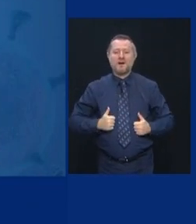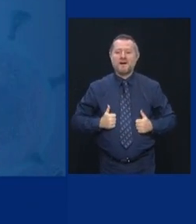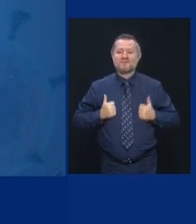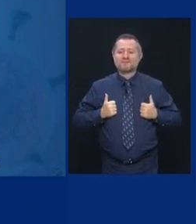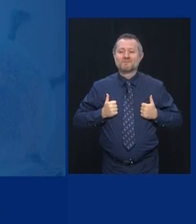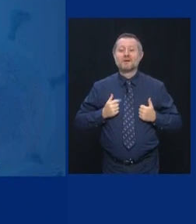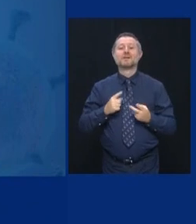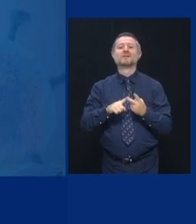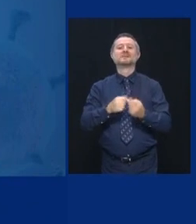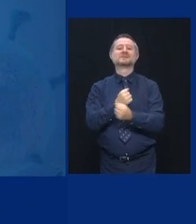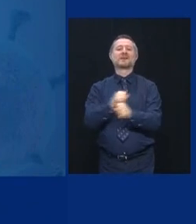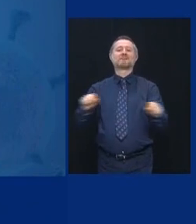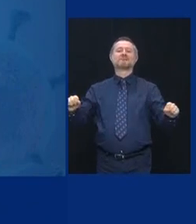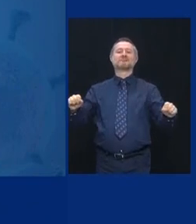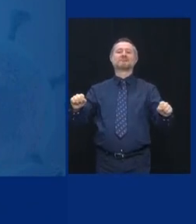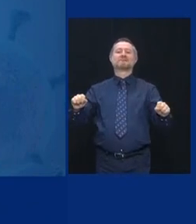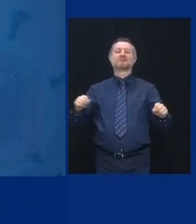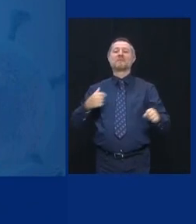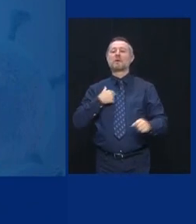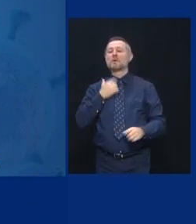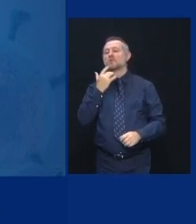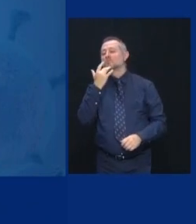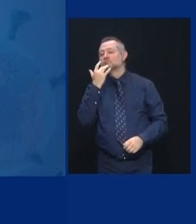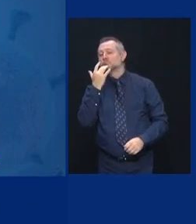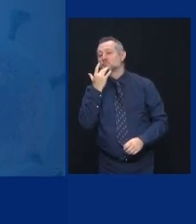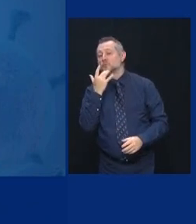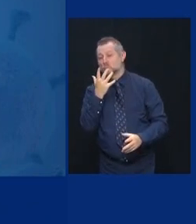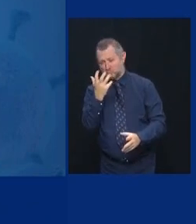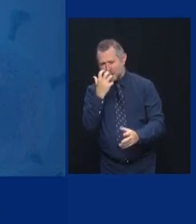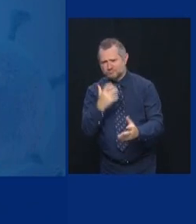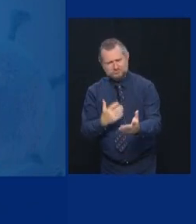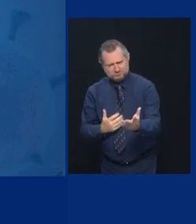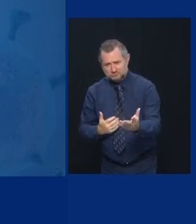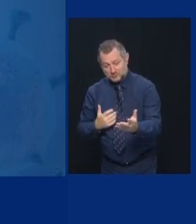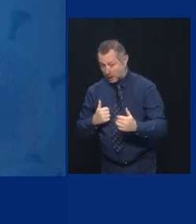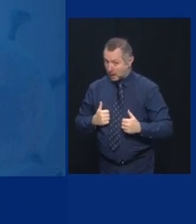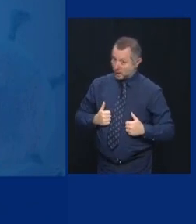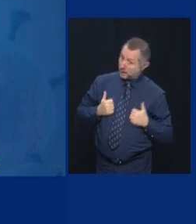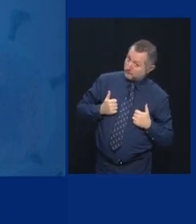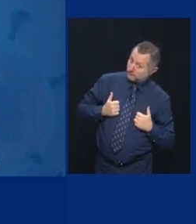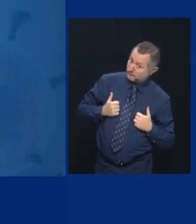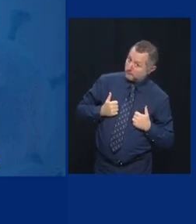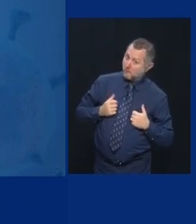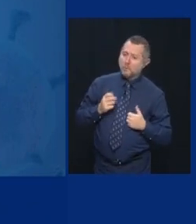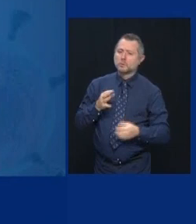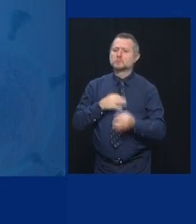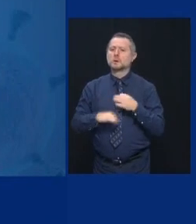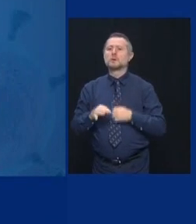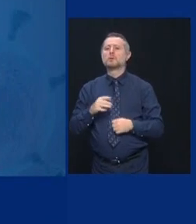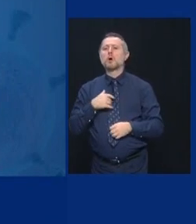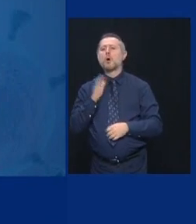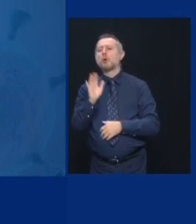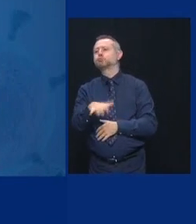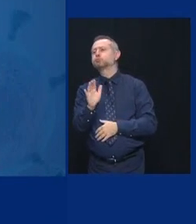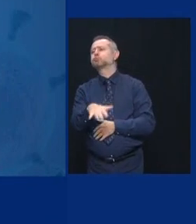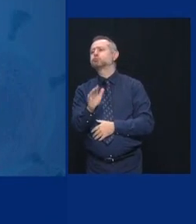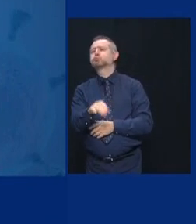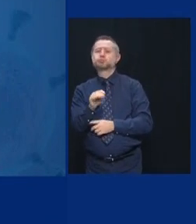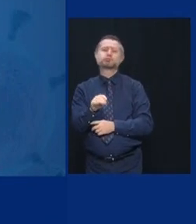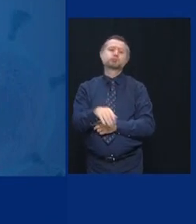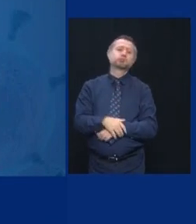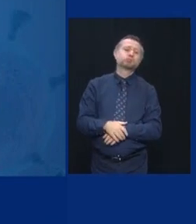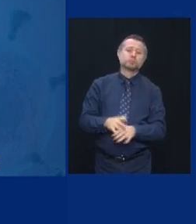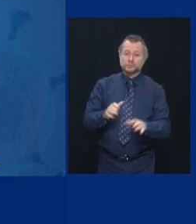angry at me than have people happy with me. I'm